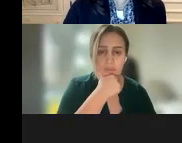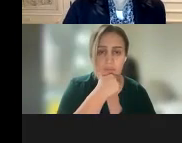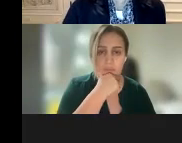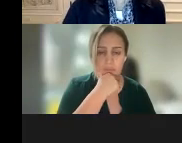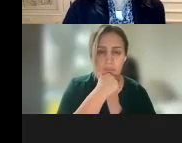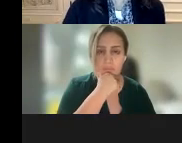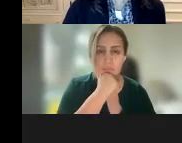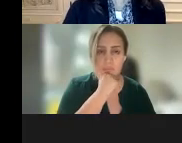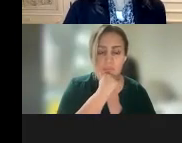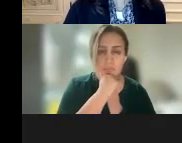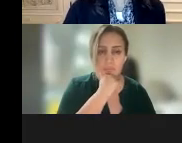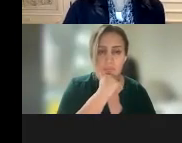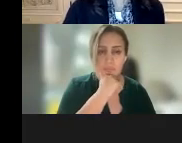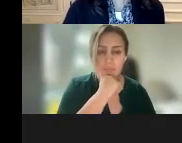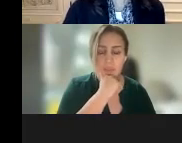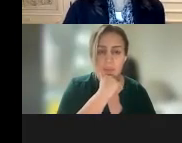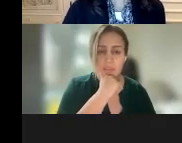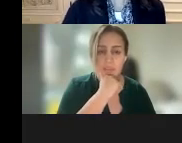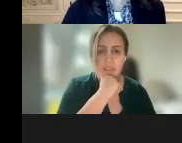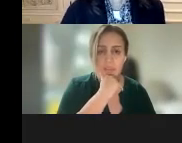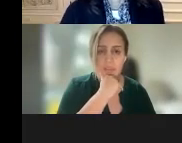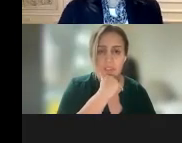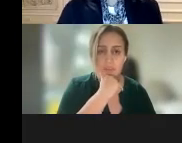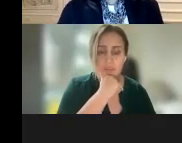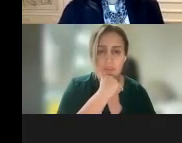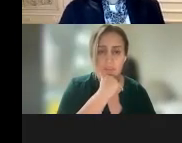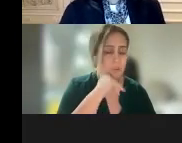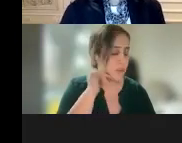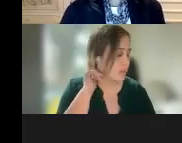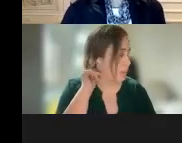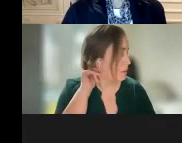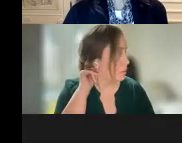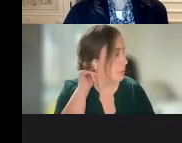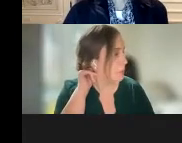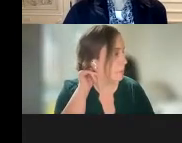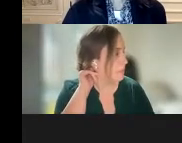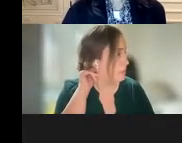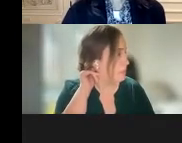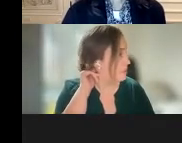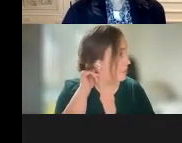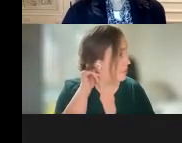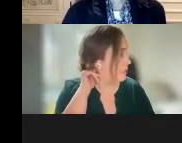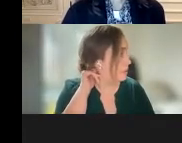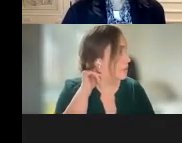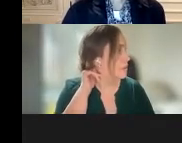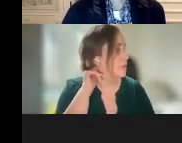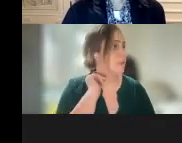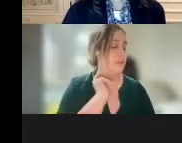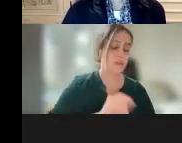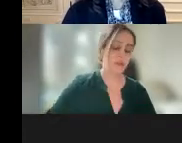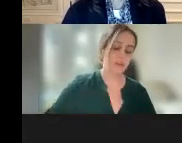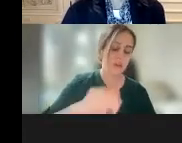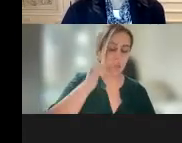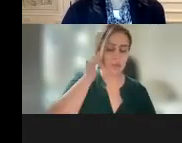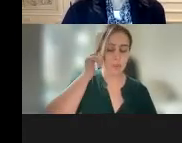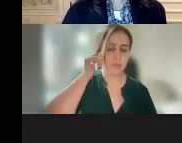In spring of 2021, the EJ office held comprehensive focus sessions